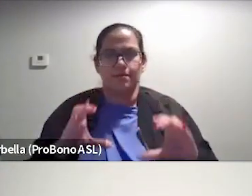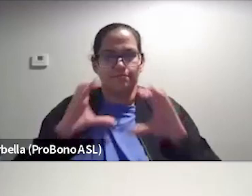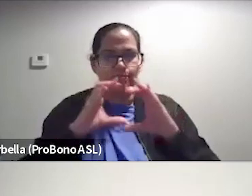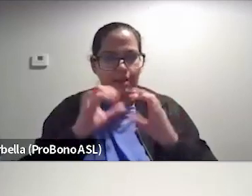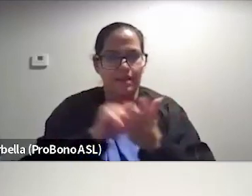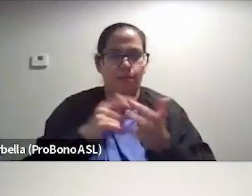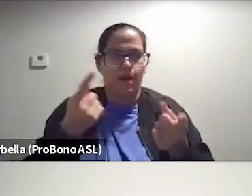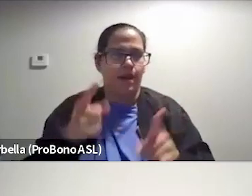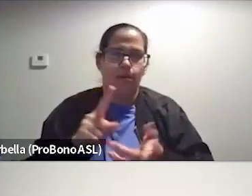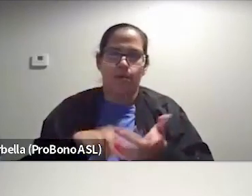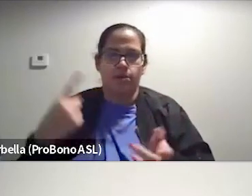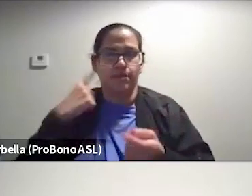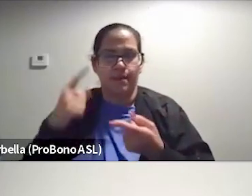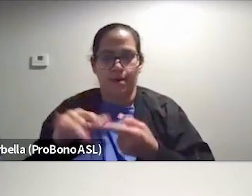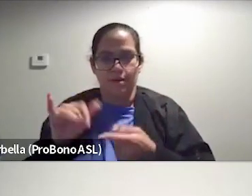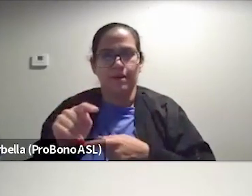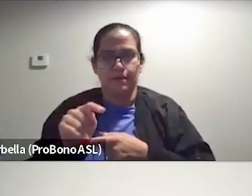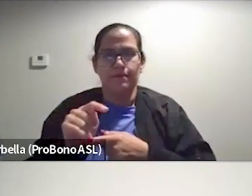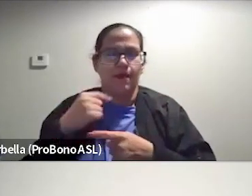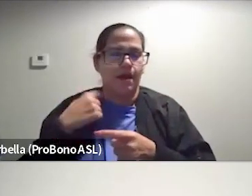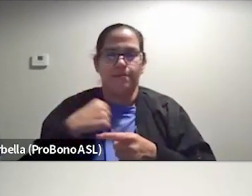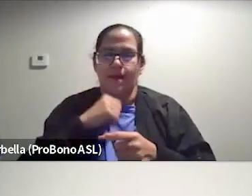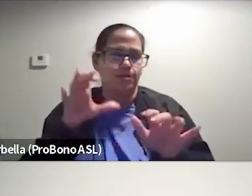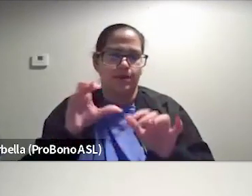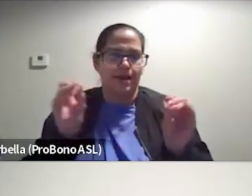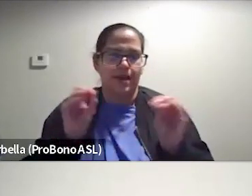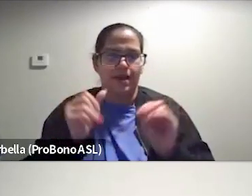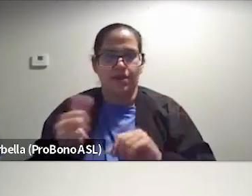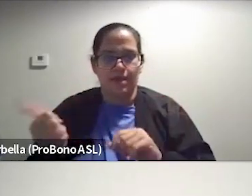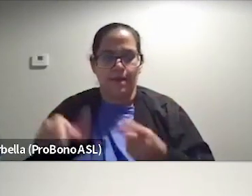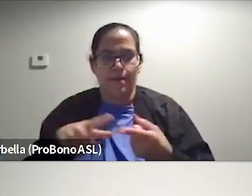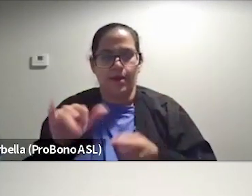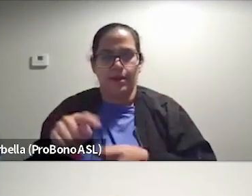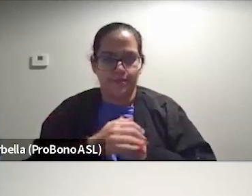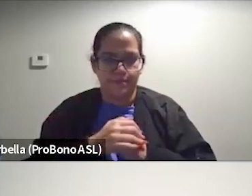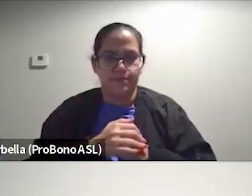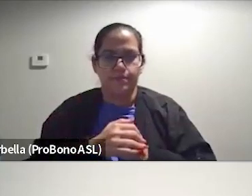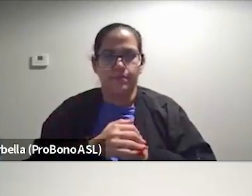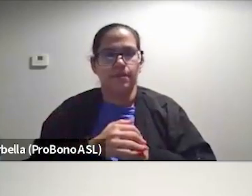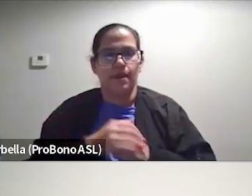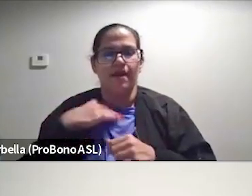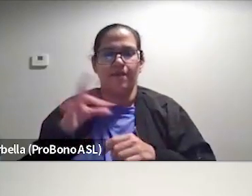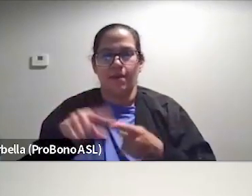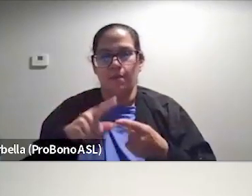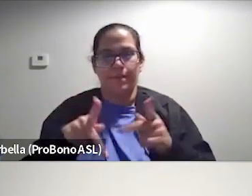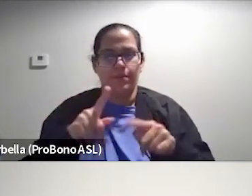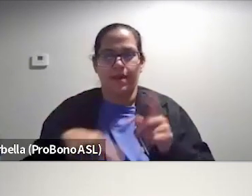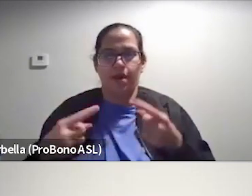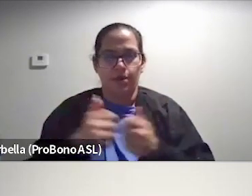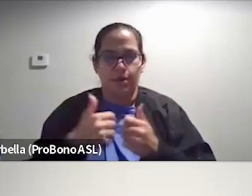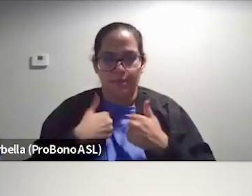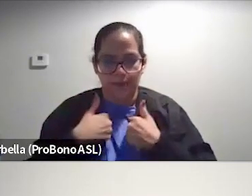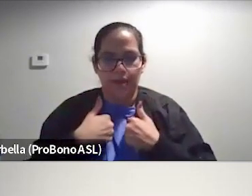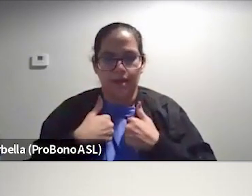what's happening. What do you think about it? Because I'm not doing anything about it. So I find that when people can't argue with me,